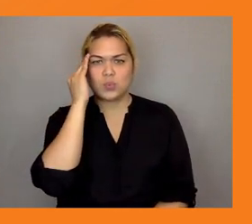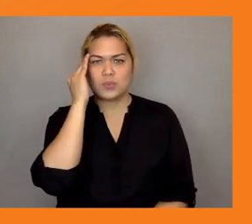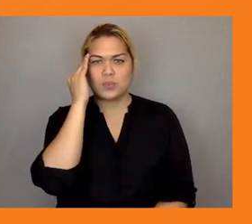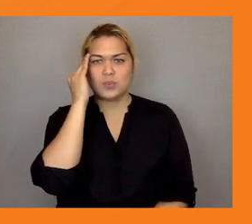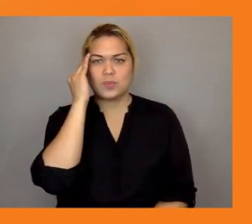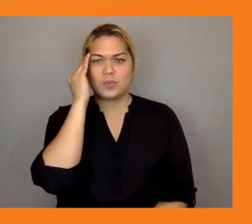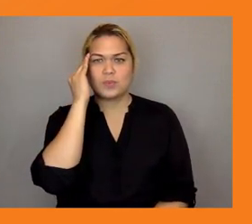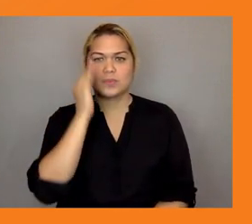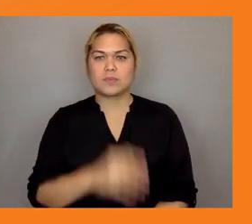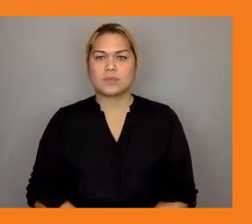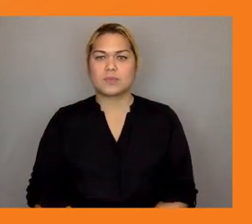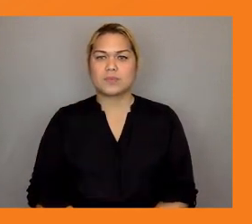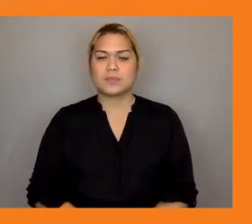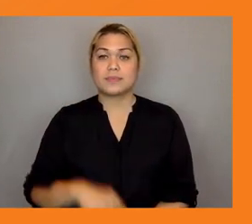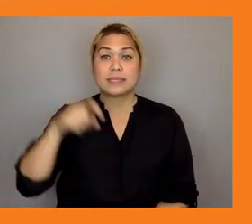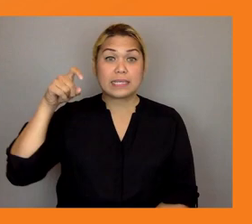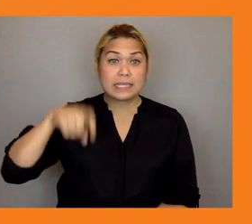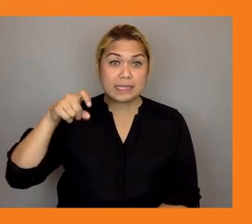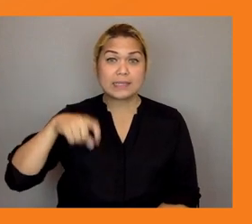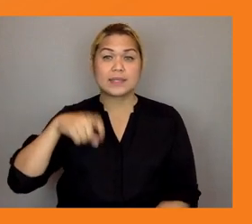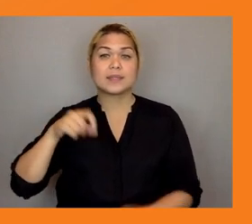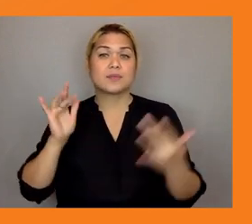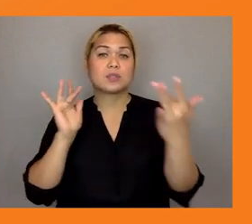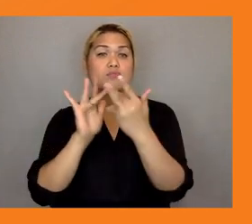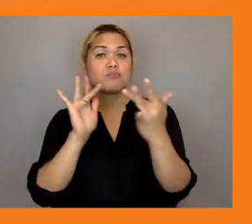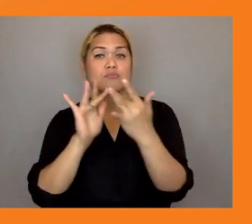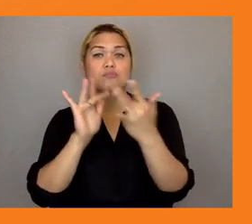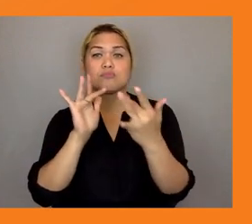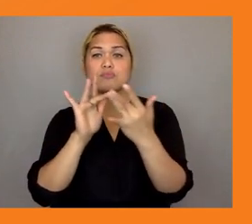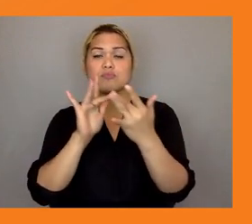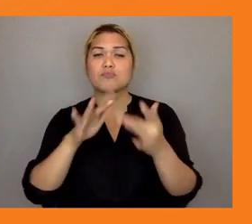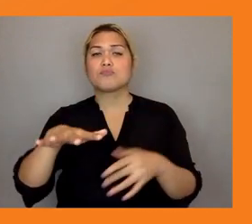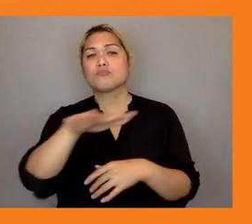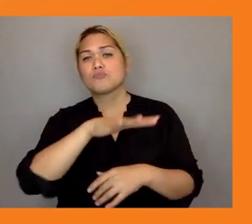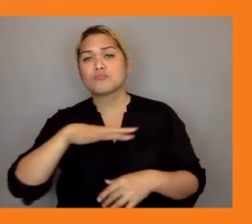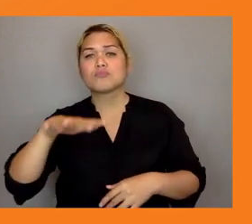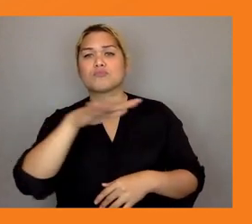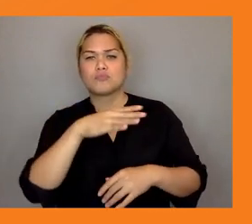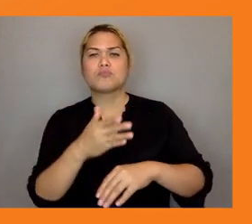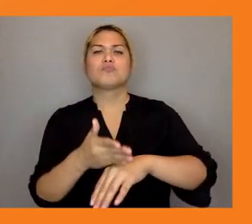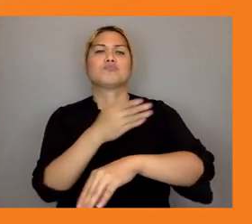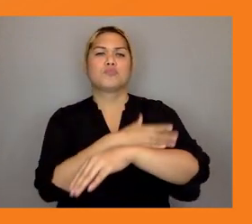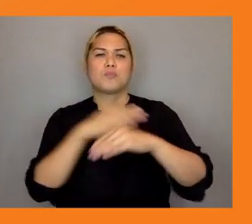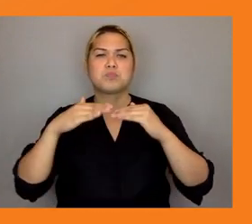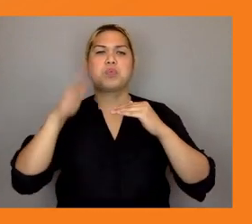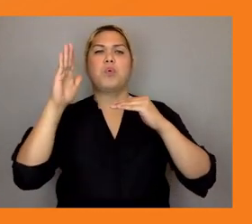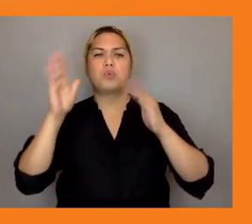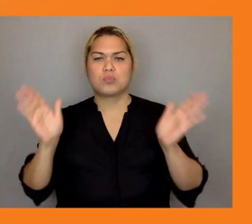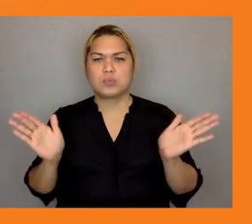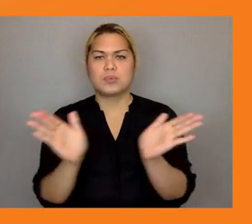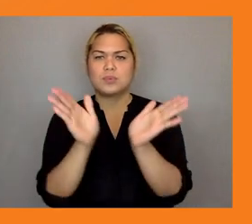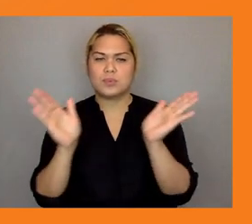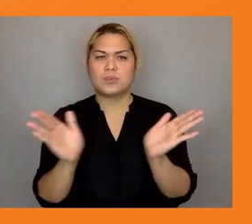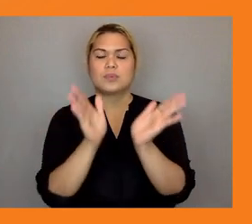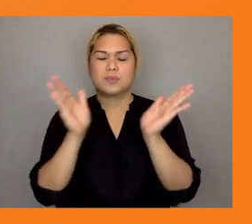do better we need to continue amplifying young people's voices and meaningfully engage them in spaces like this